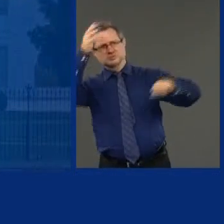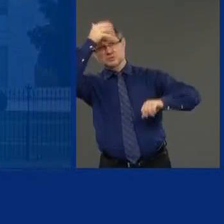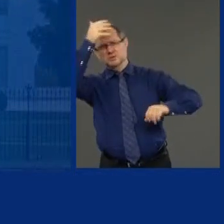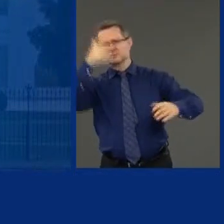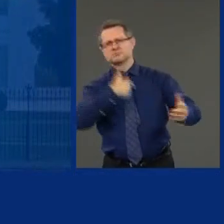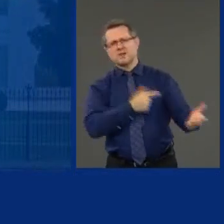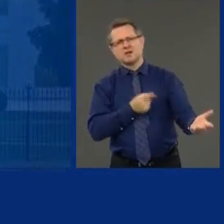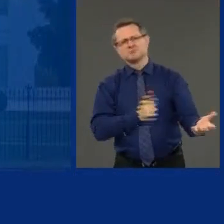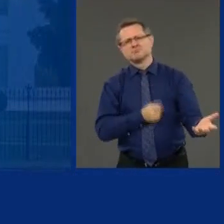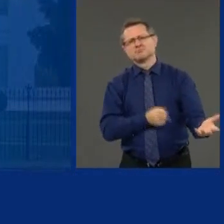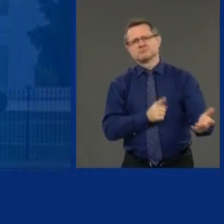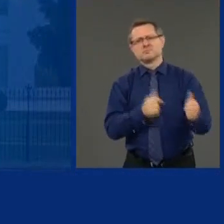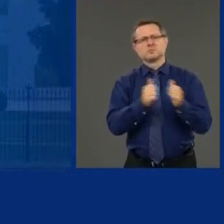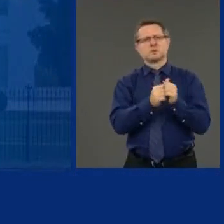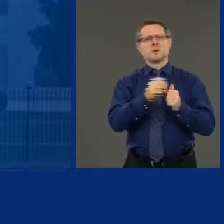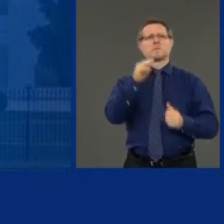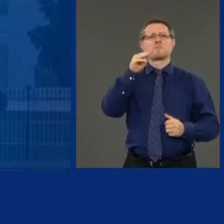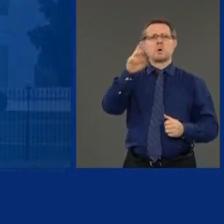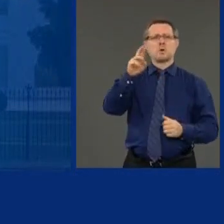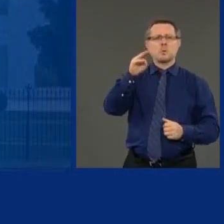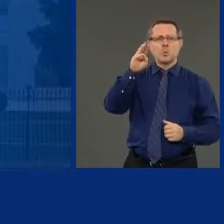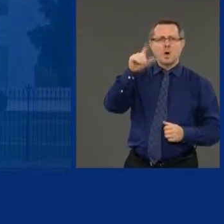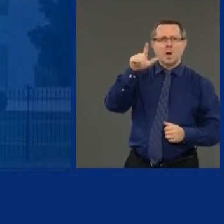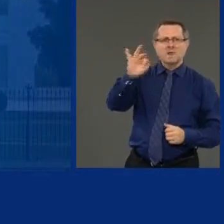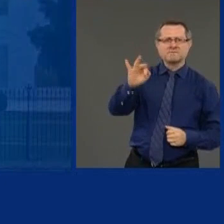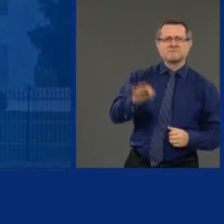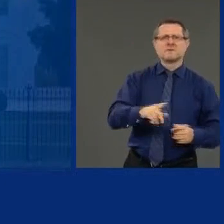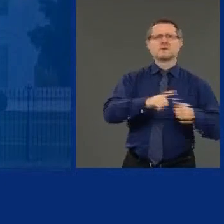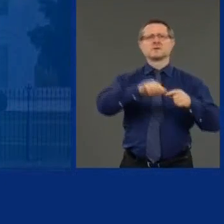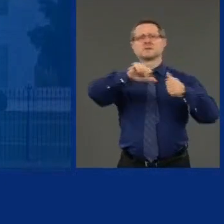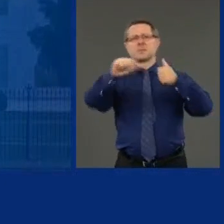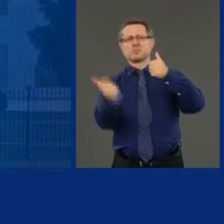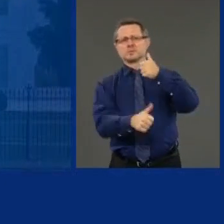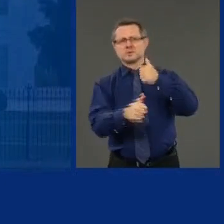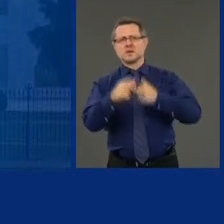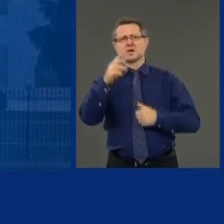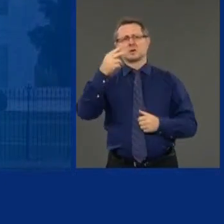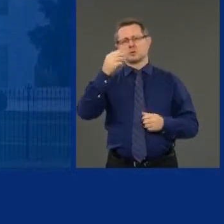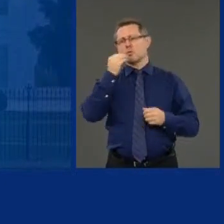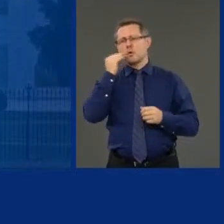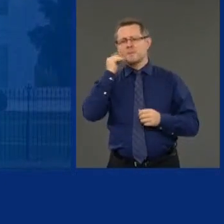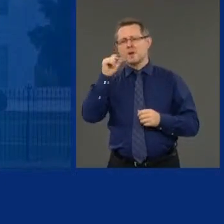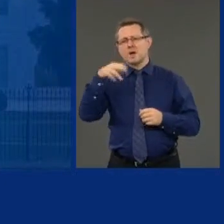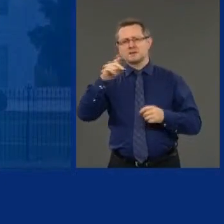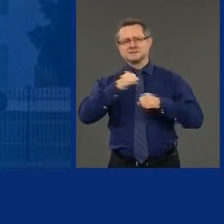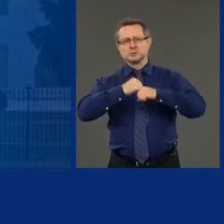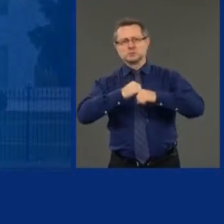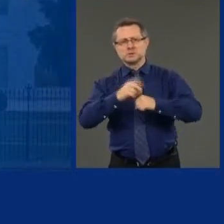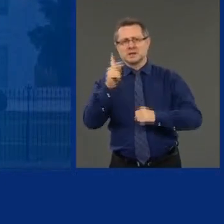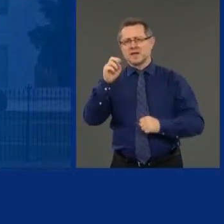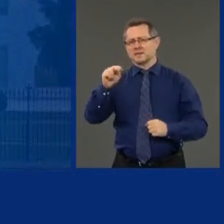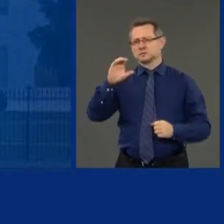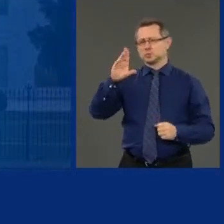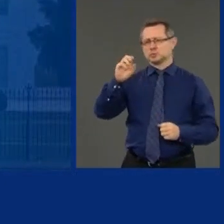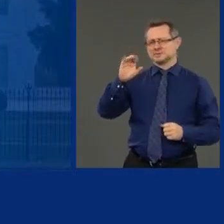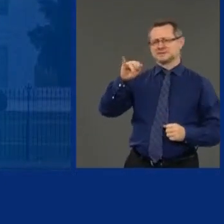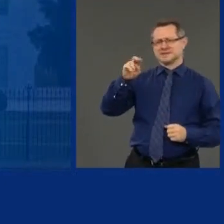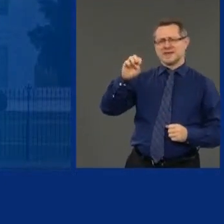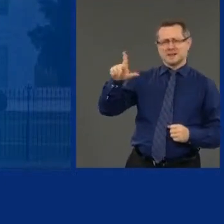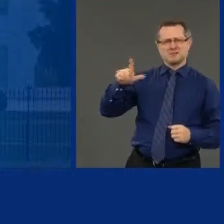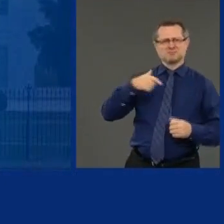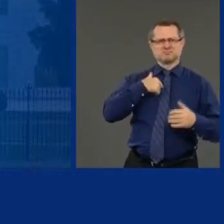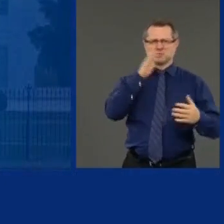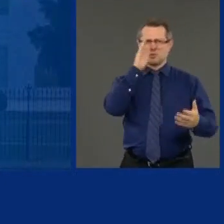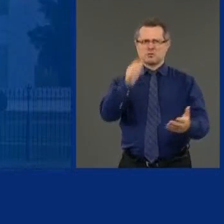and his cohort, Cuccinelli. And I said, I will pass the law